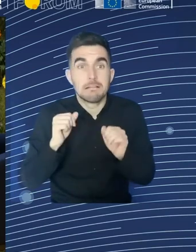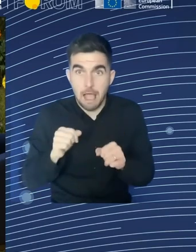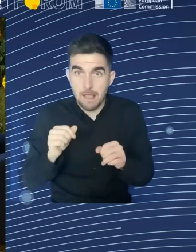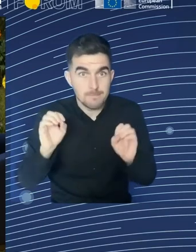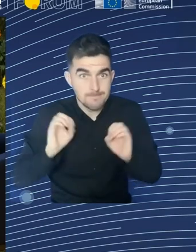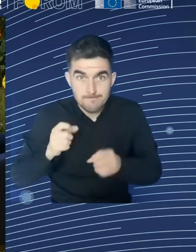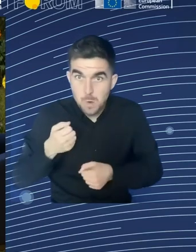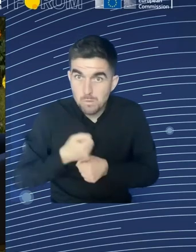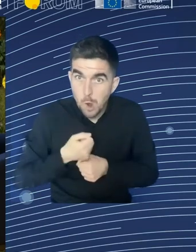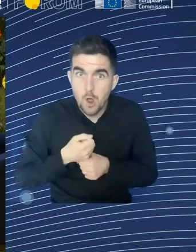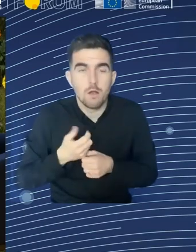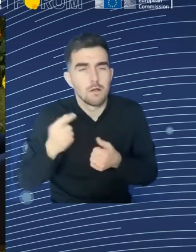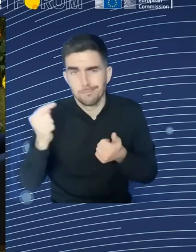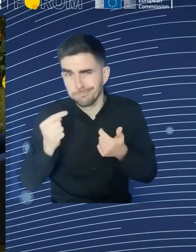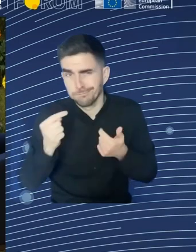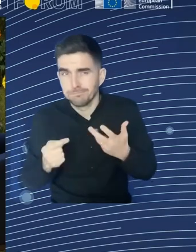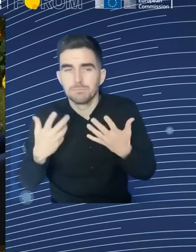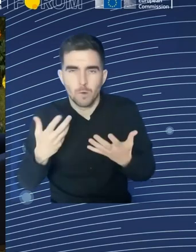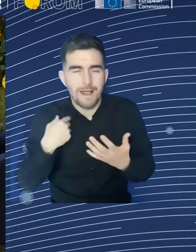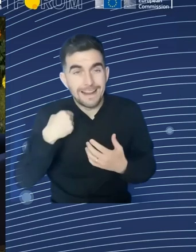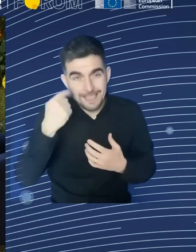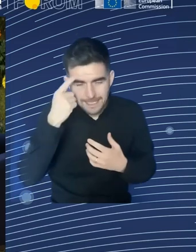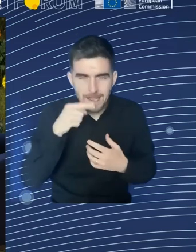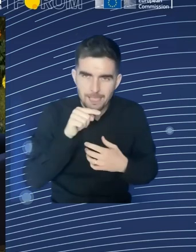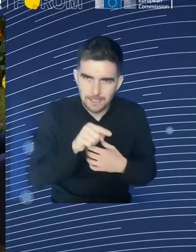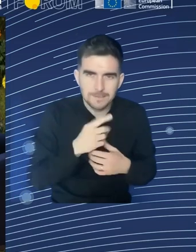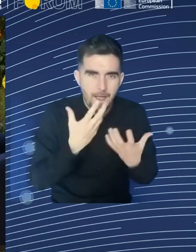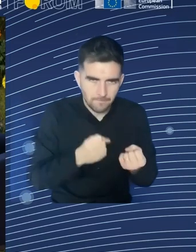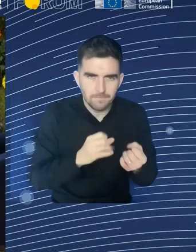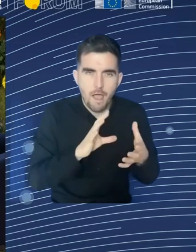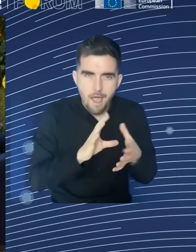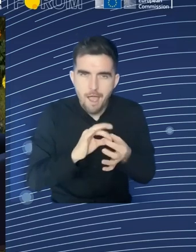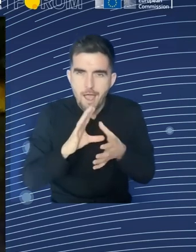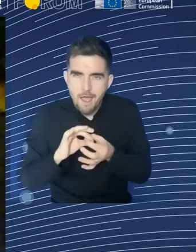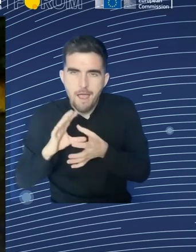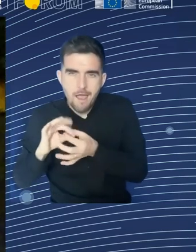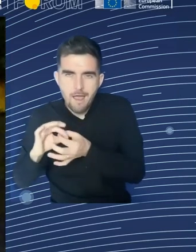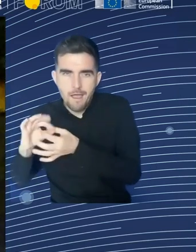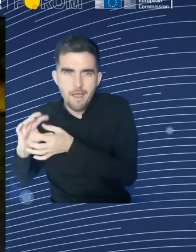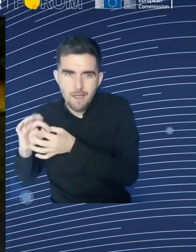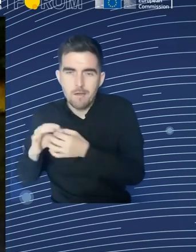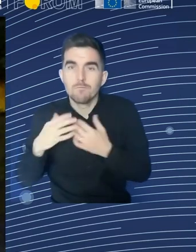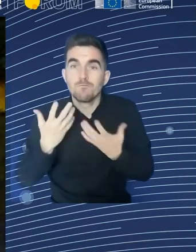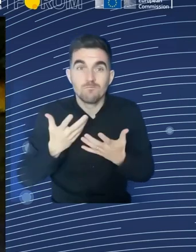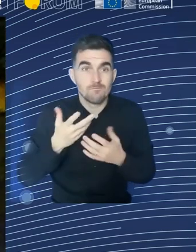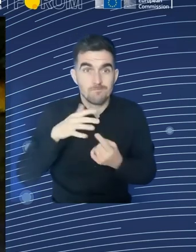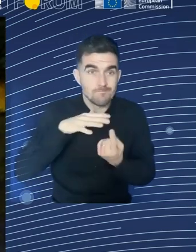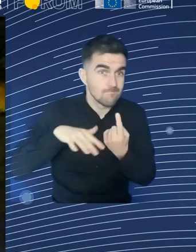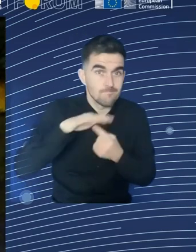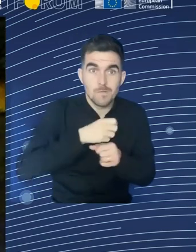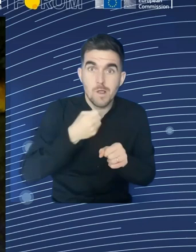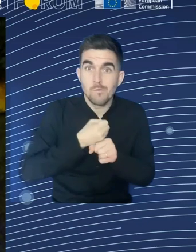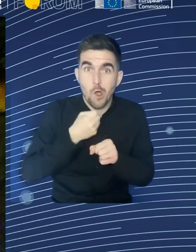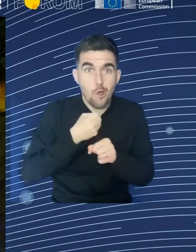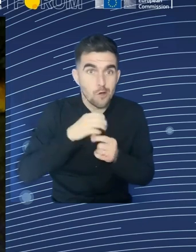context like that, I think that climate mitigation policies may not necessarily become such a financial threat